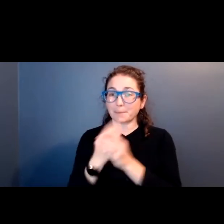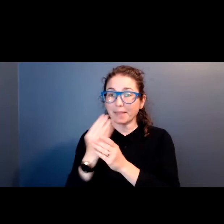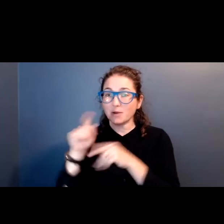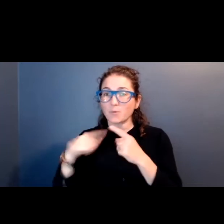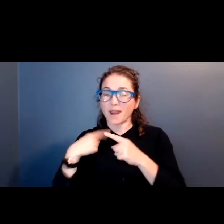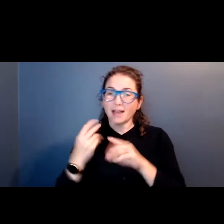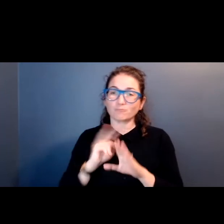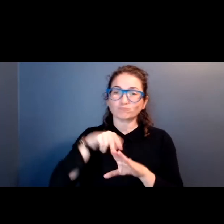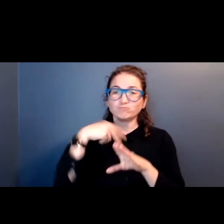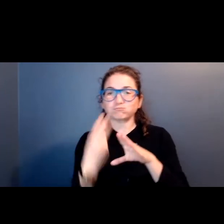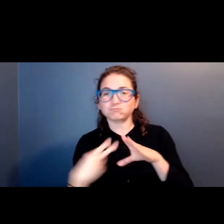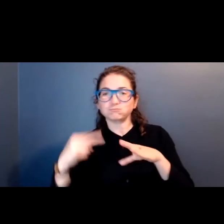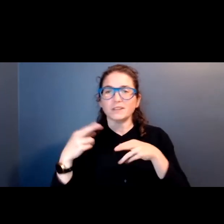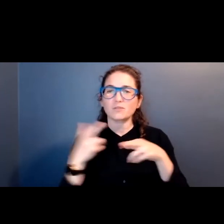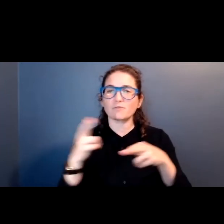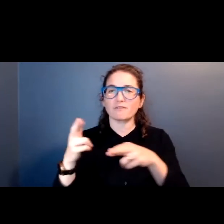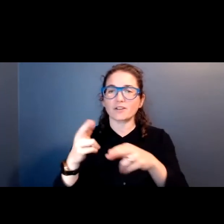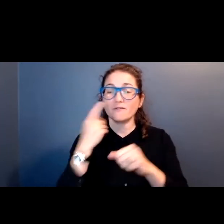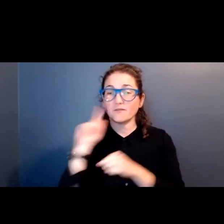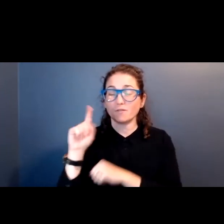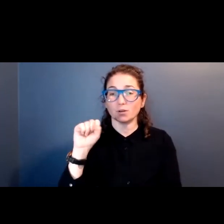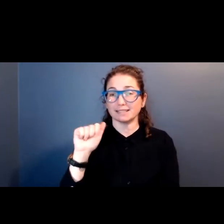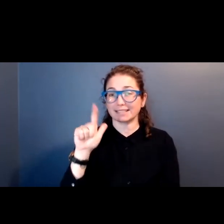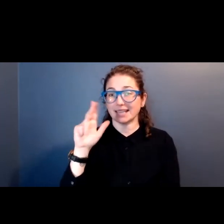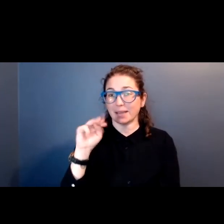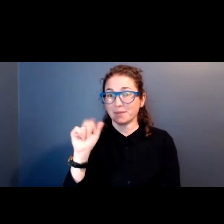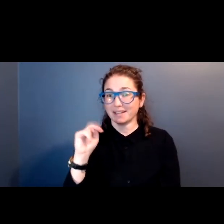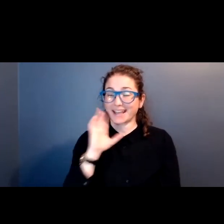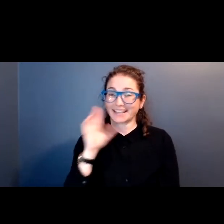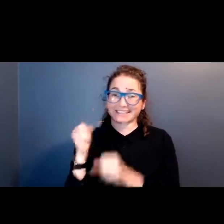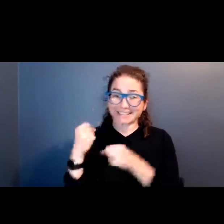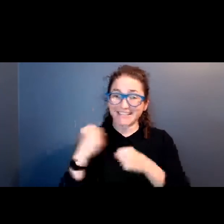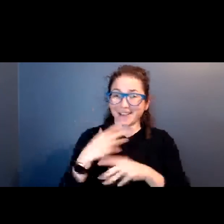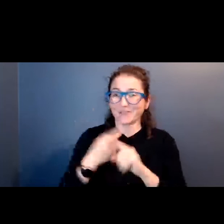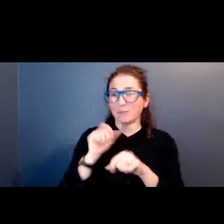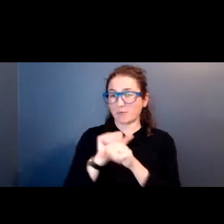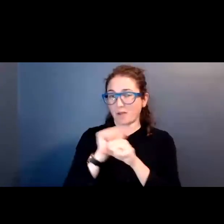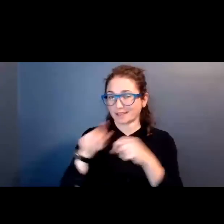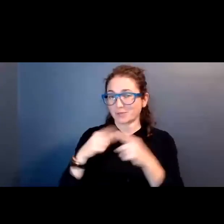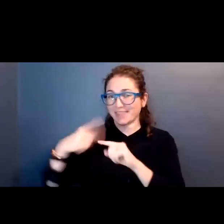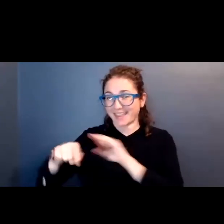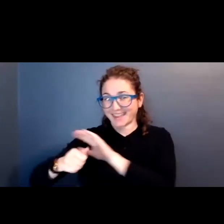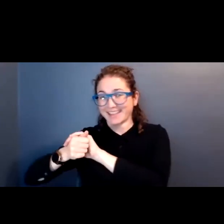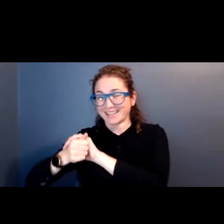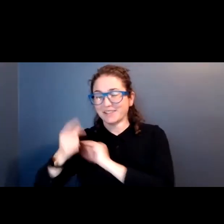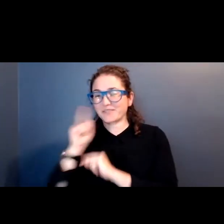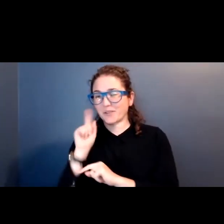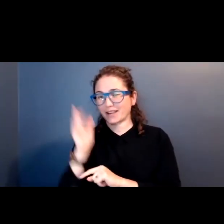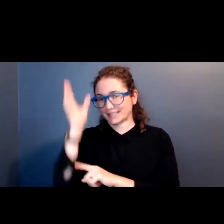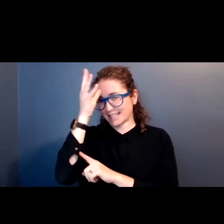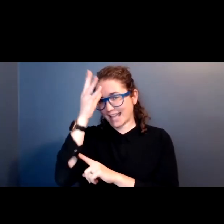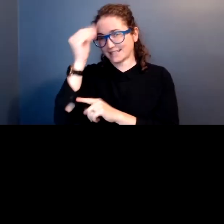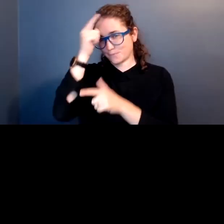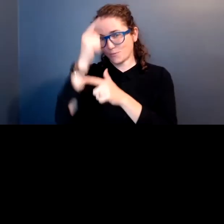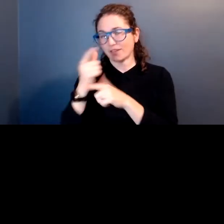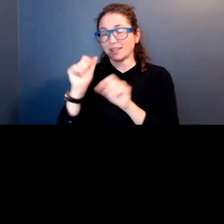deep beneath the current for salmon and scaring them out of the rocks as they hid for our dads and our brothers